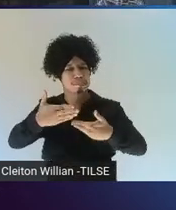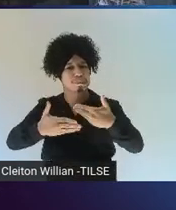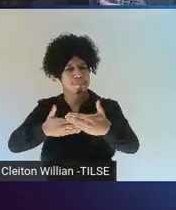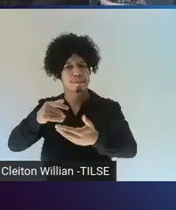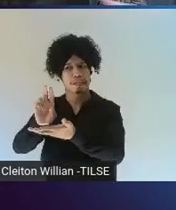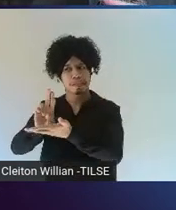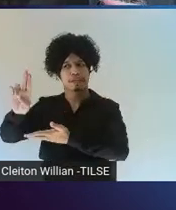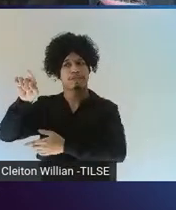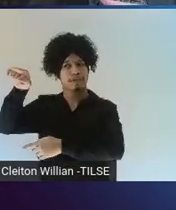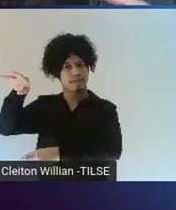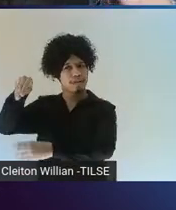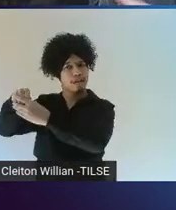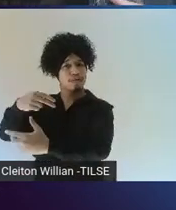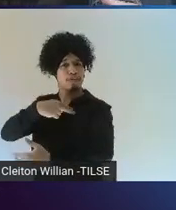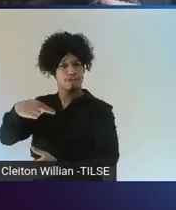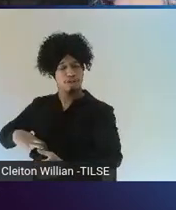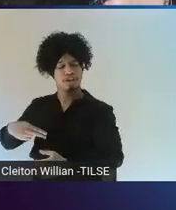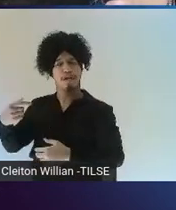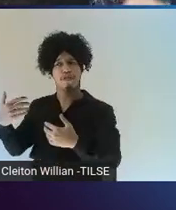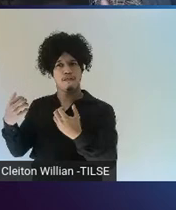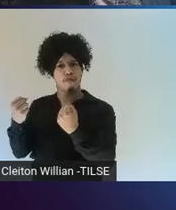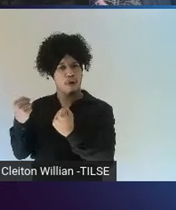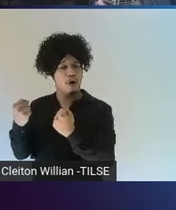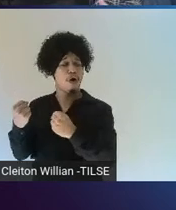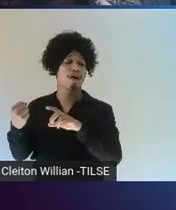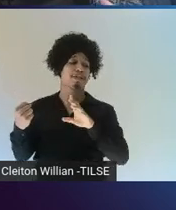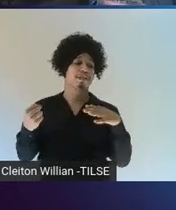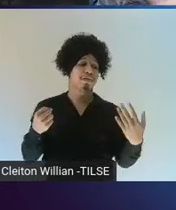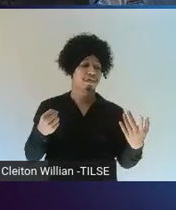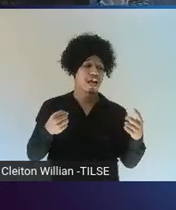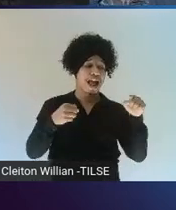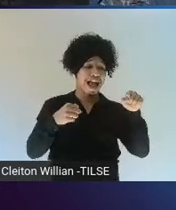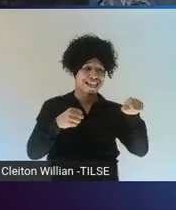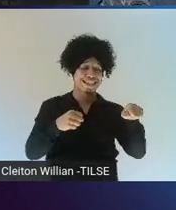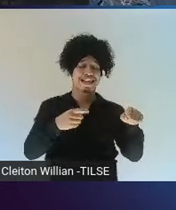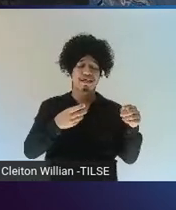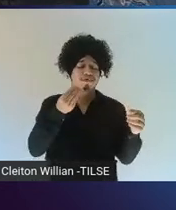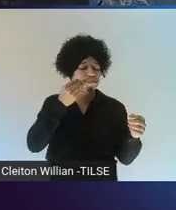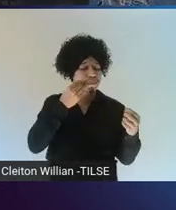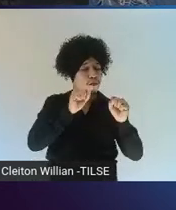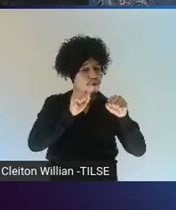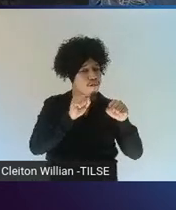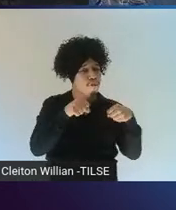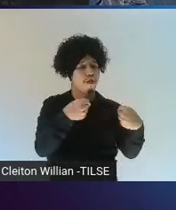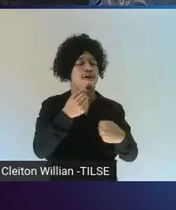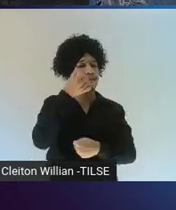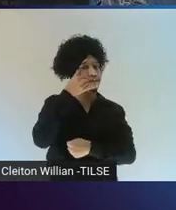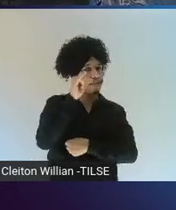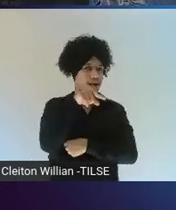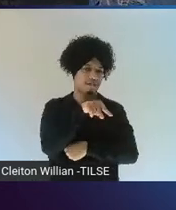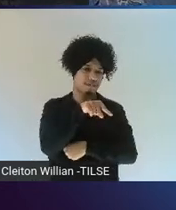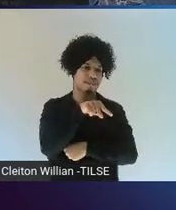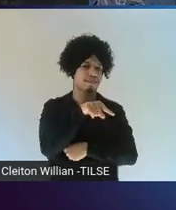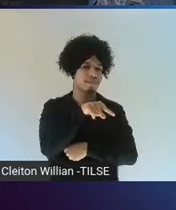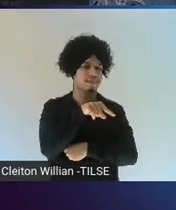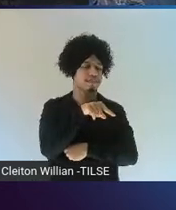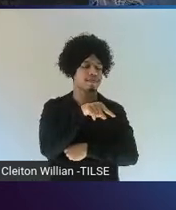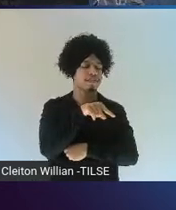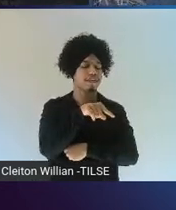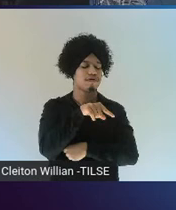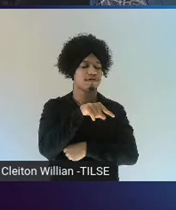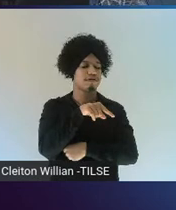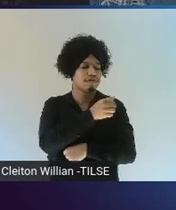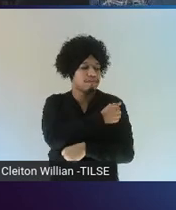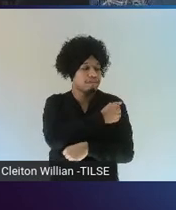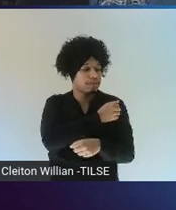Here, the idea was that that would be avoided. So, the first-year students were pretty similar to